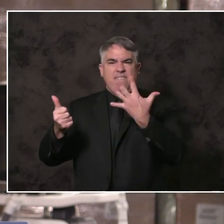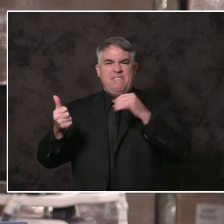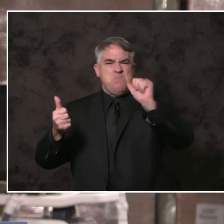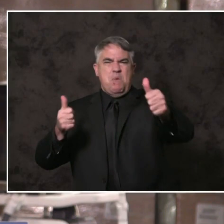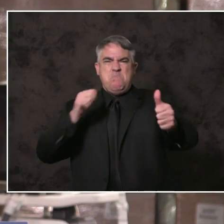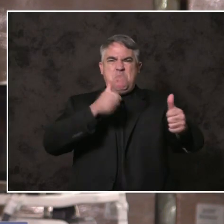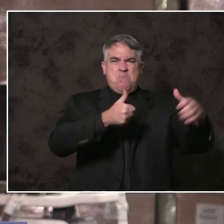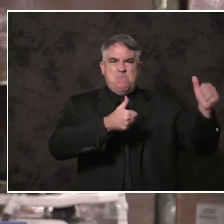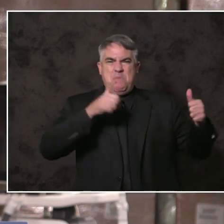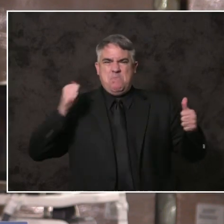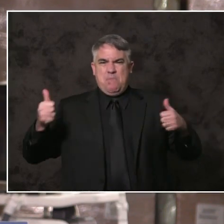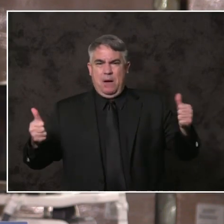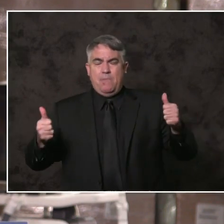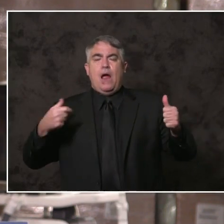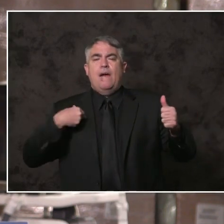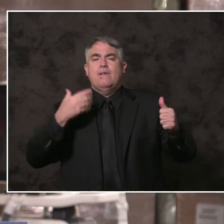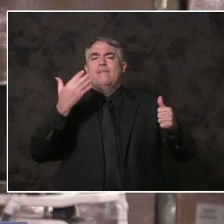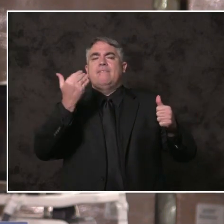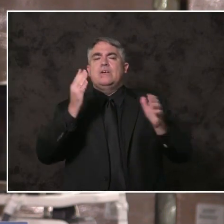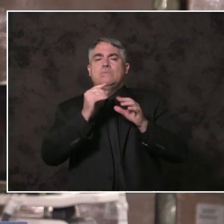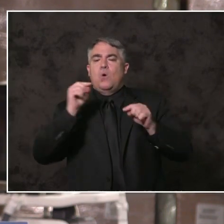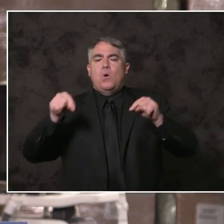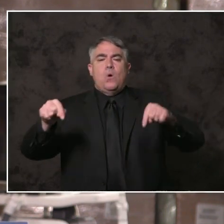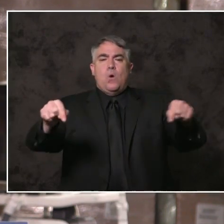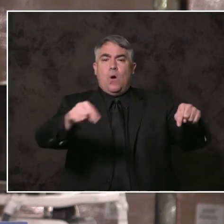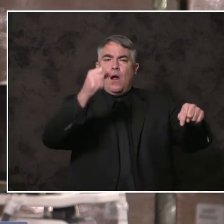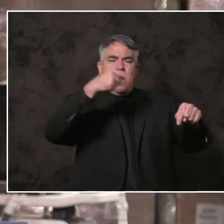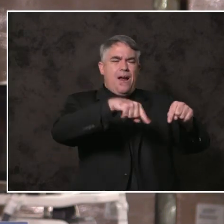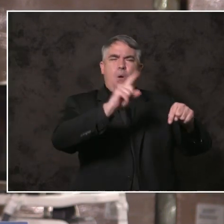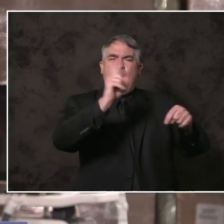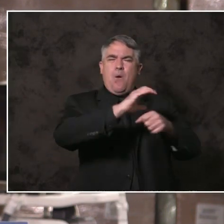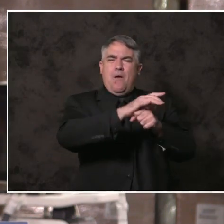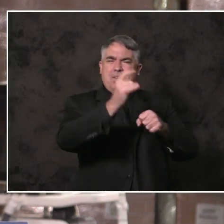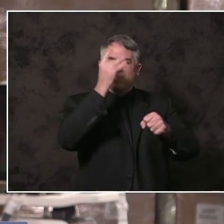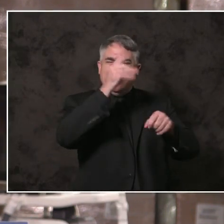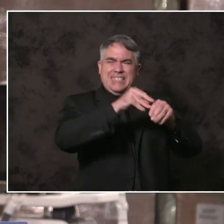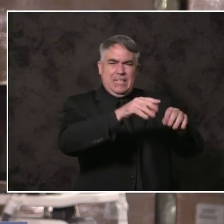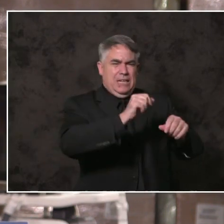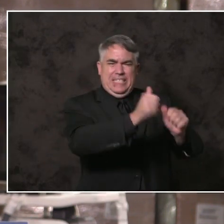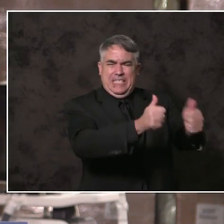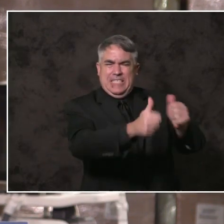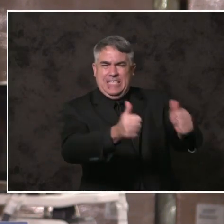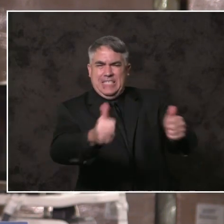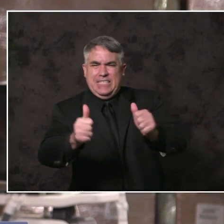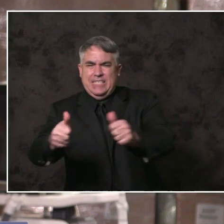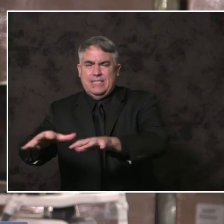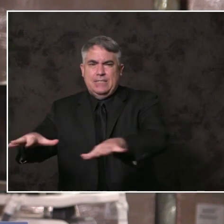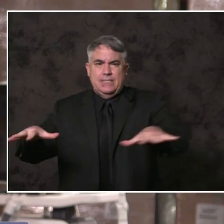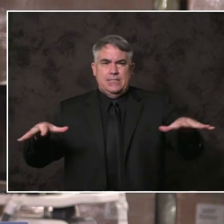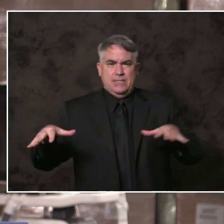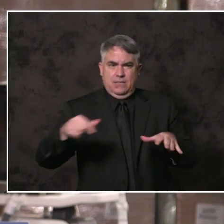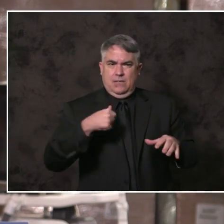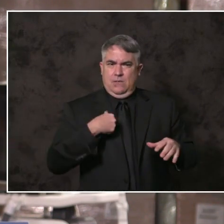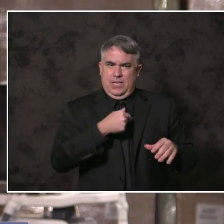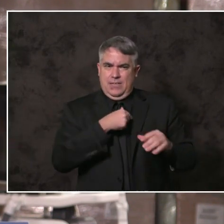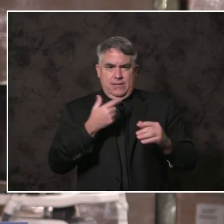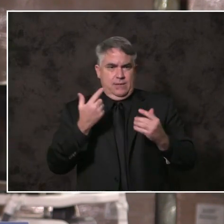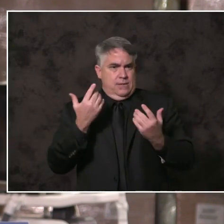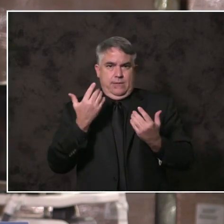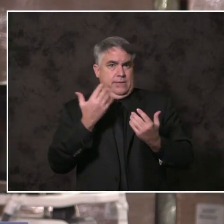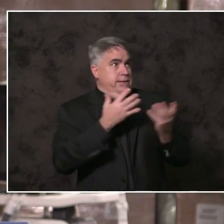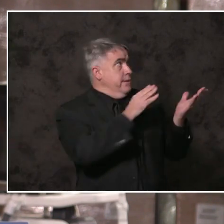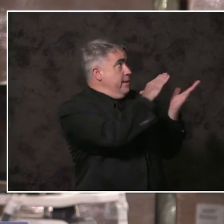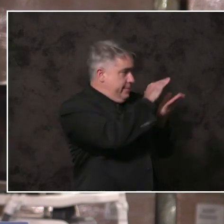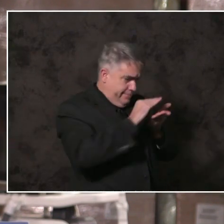distribution in the areas hit hardest by COVID. While this shortage of vaccines and problems in shipments have caused